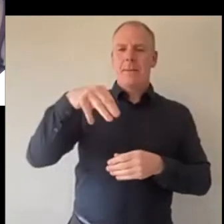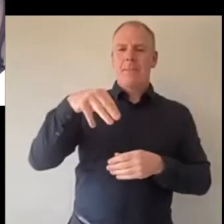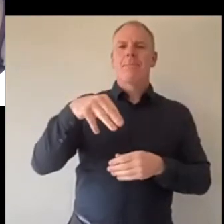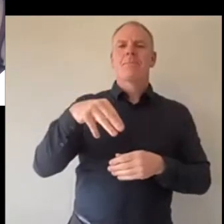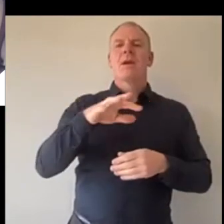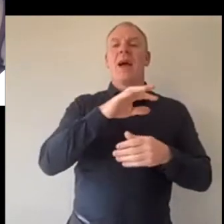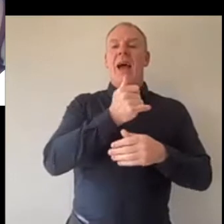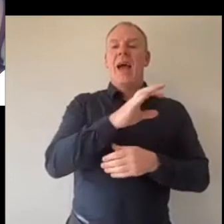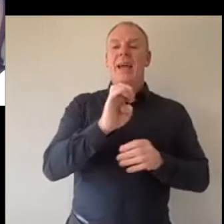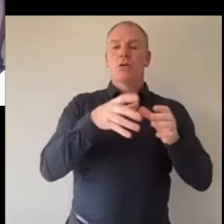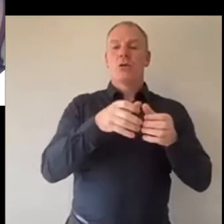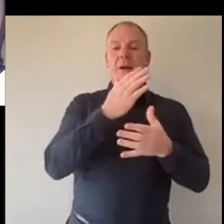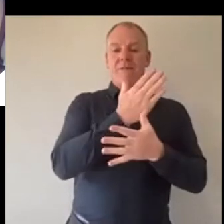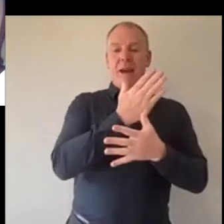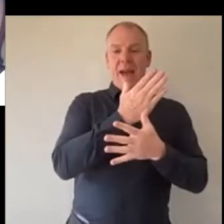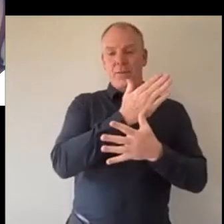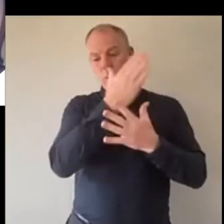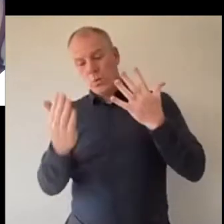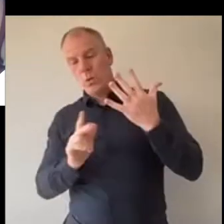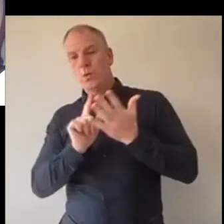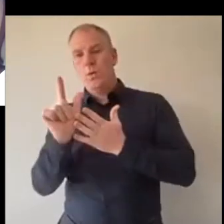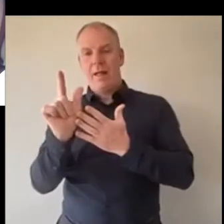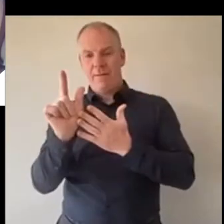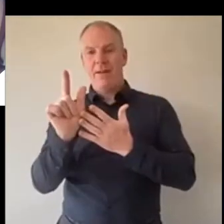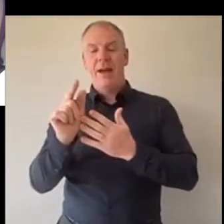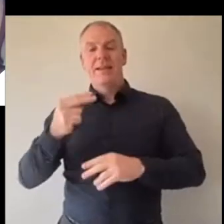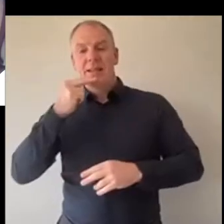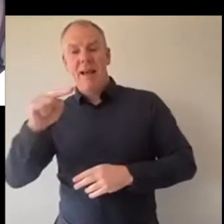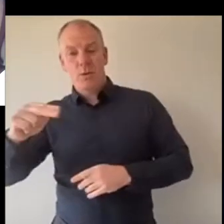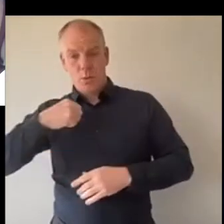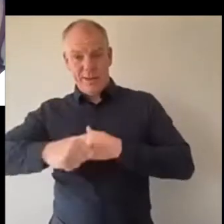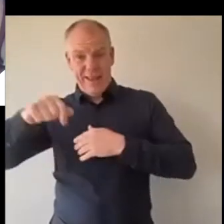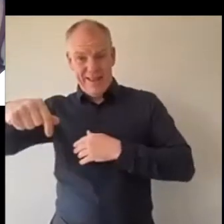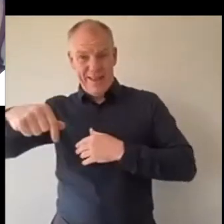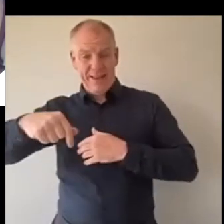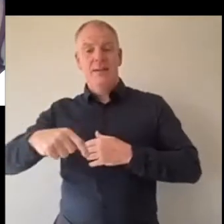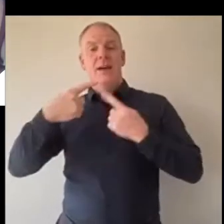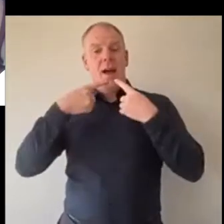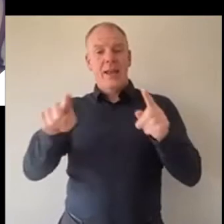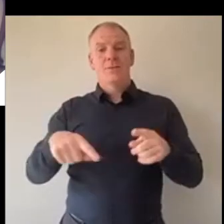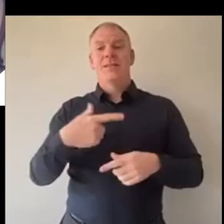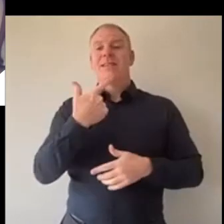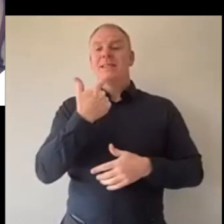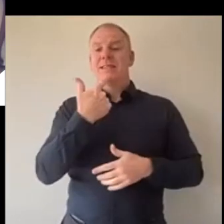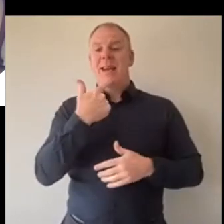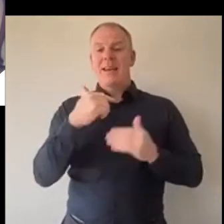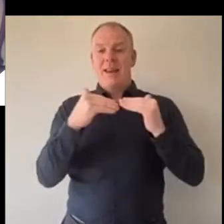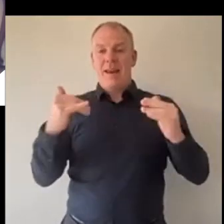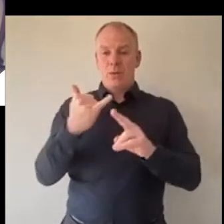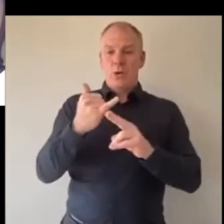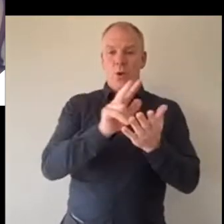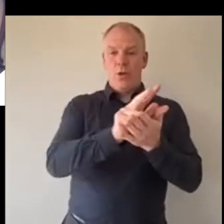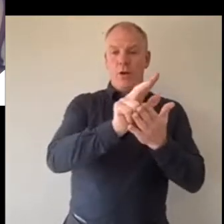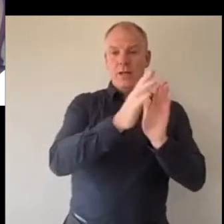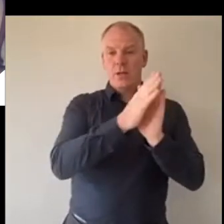of five to 12 category. And this afternoon we are going to be announcing the secondary school category from 13 to 18,